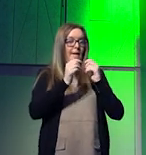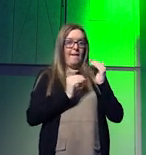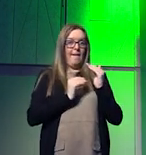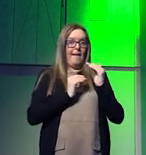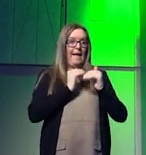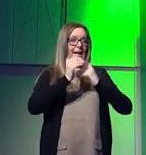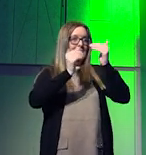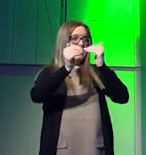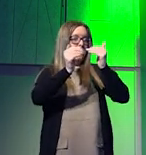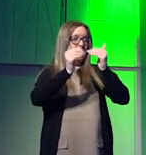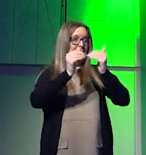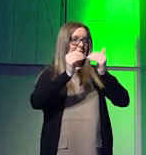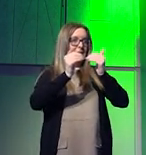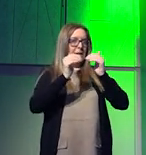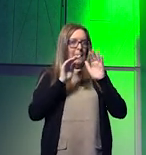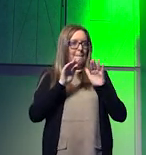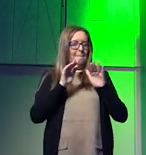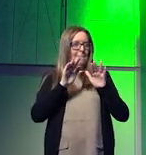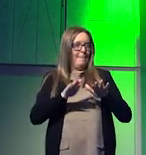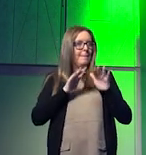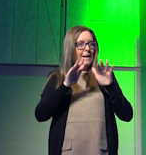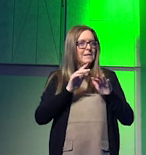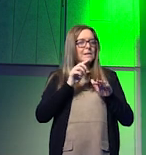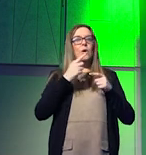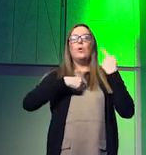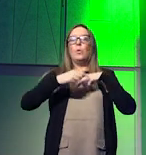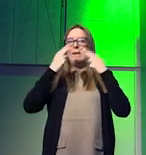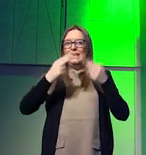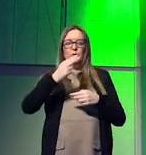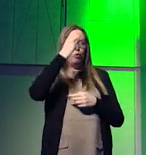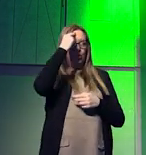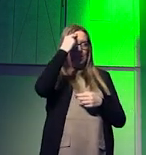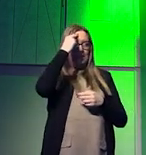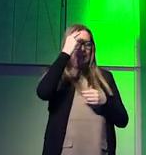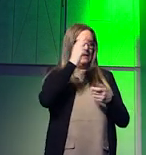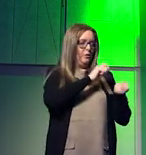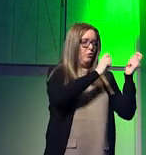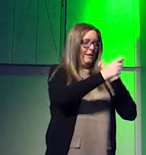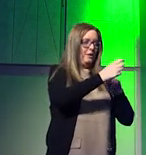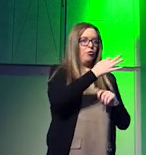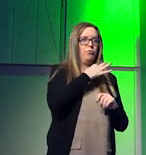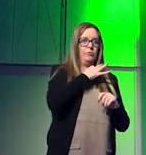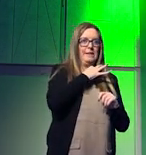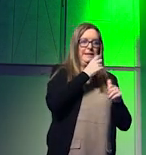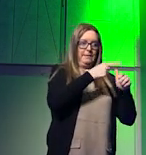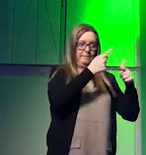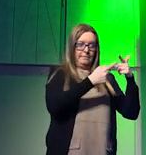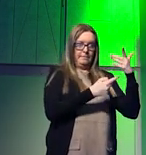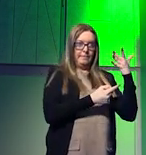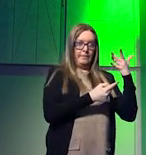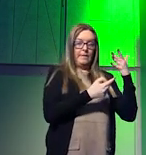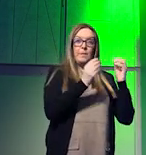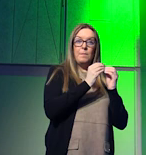possible to try and understand what the transition risks are, as I talked about them, what the derailment